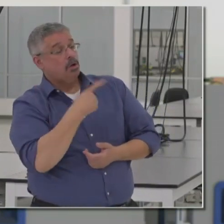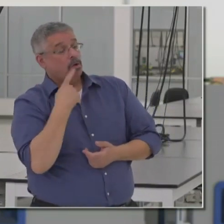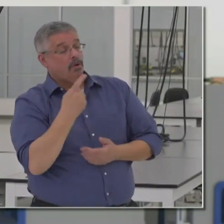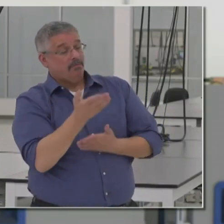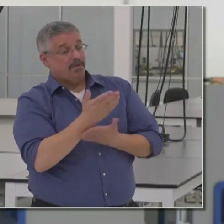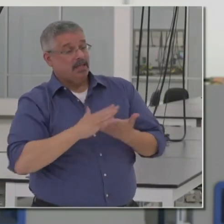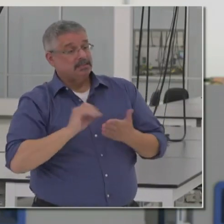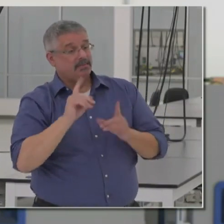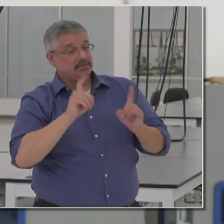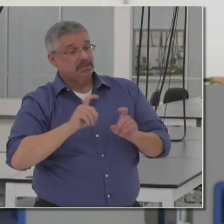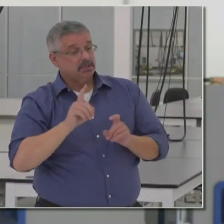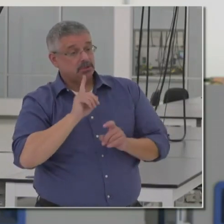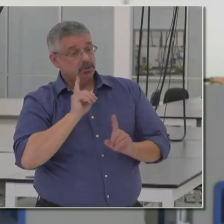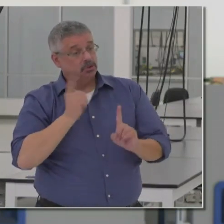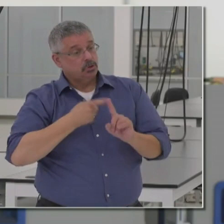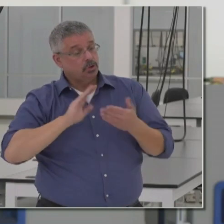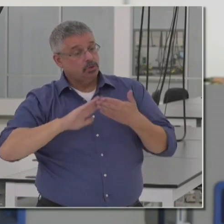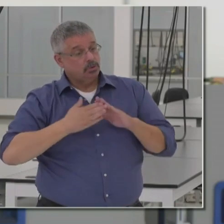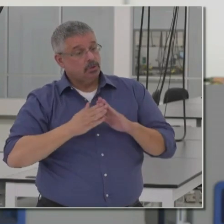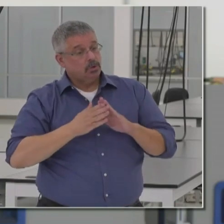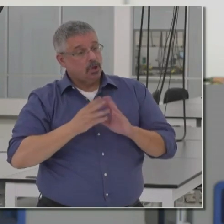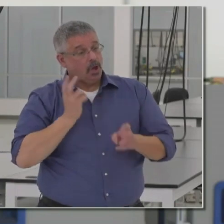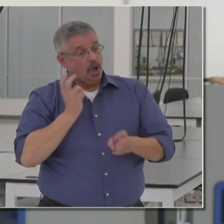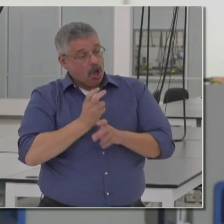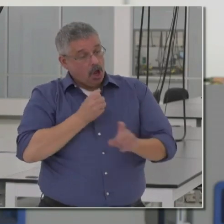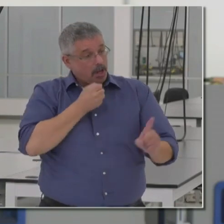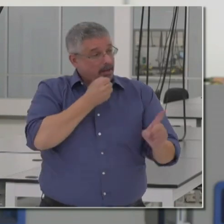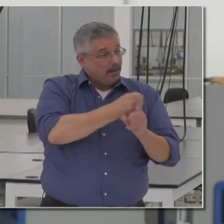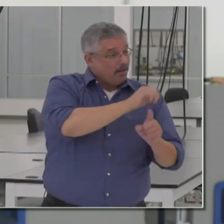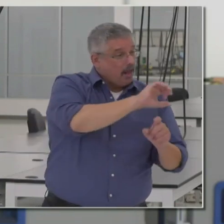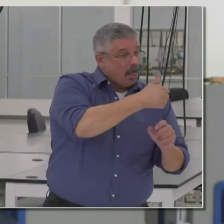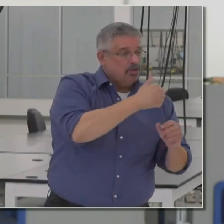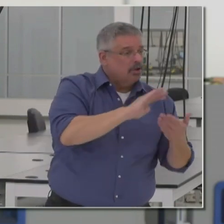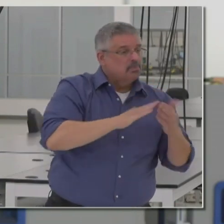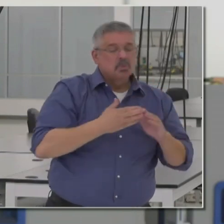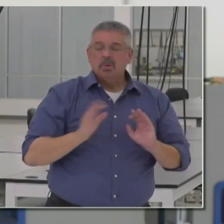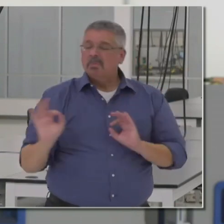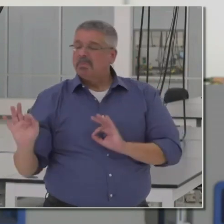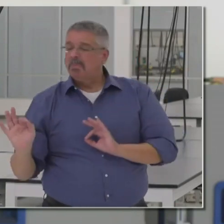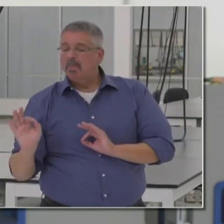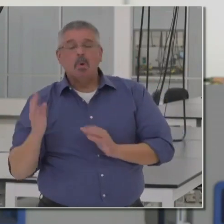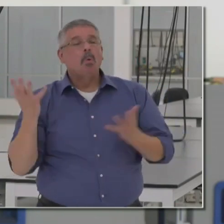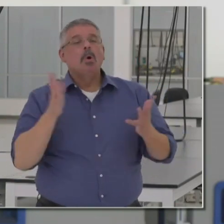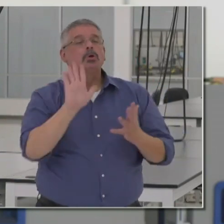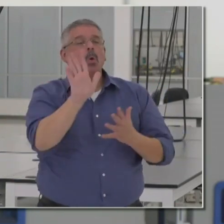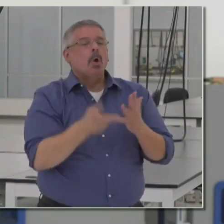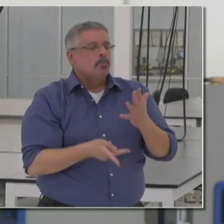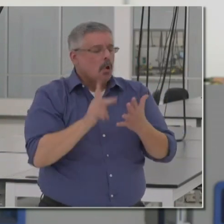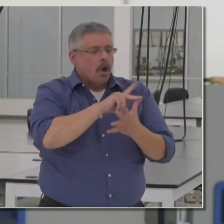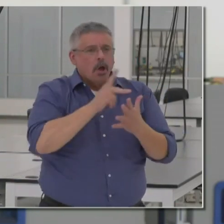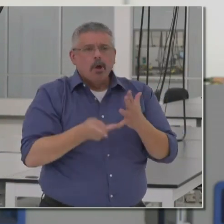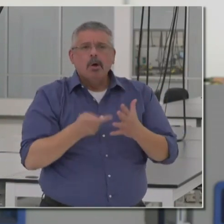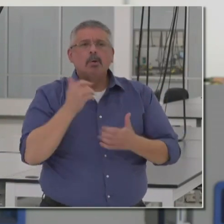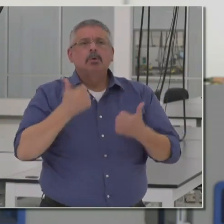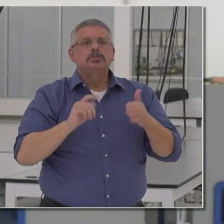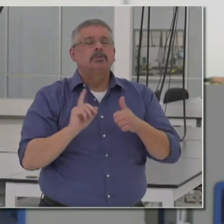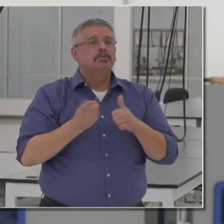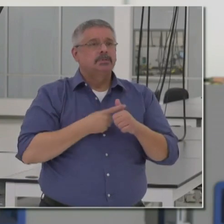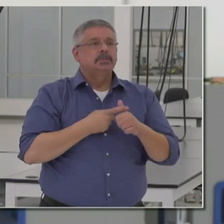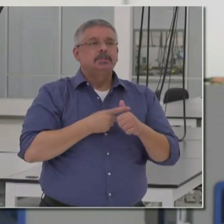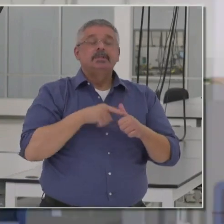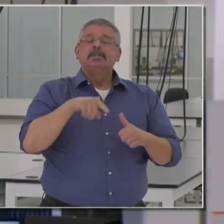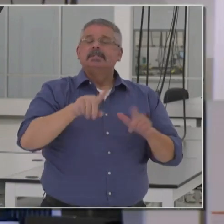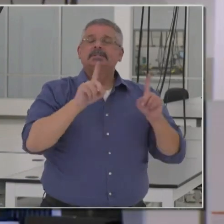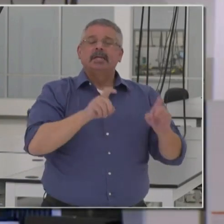testing. So the question is, certain communities are harder hit than others. What's the plan for prioritizing who gets this first? Yeah, the testing